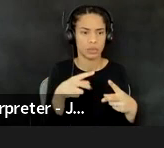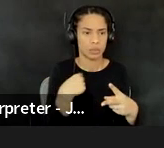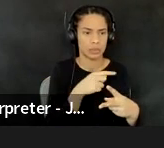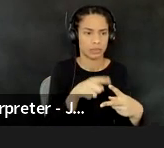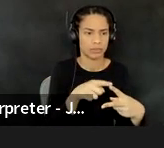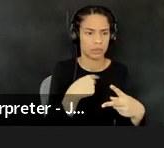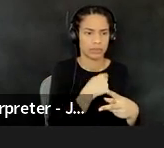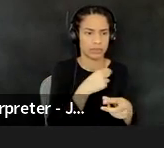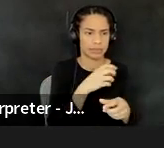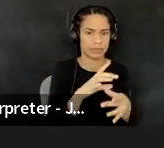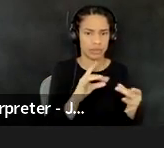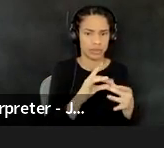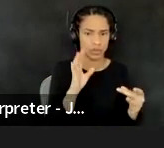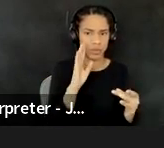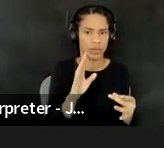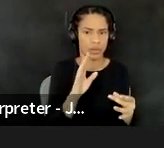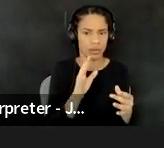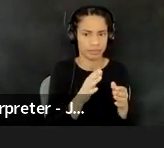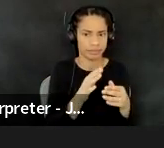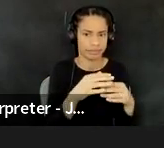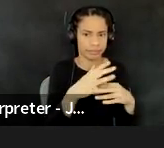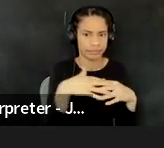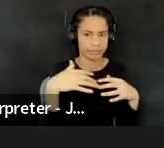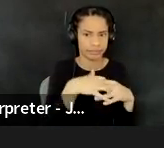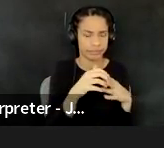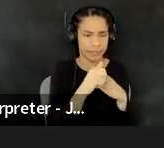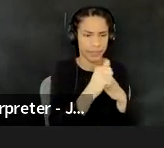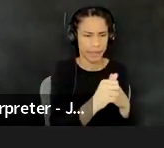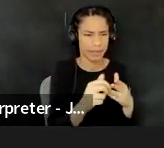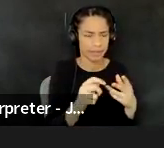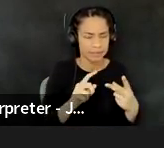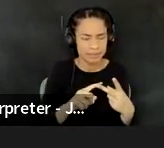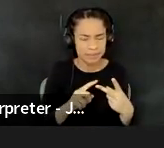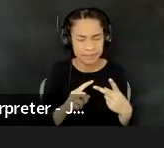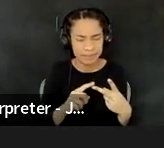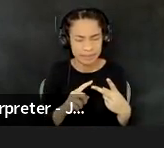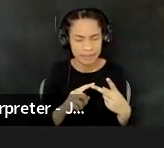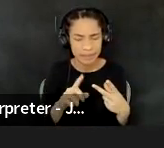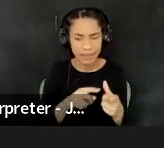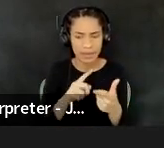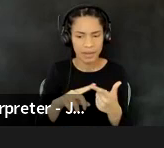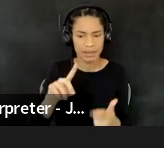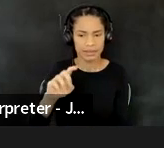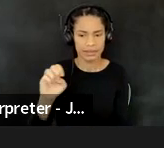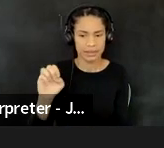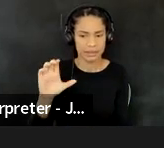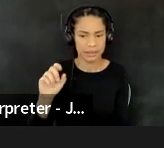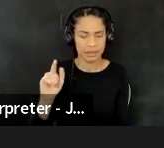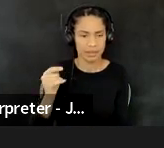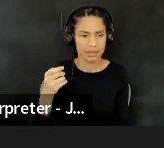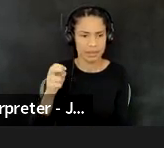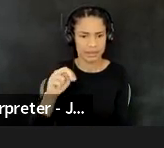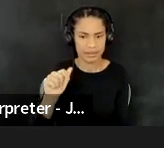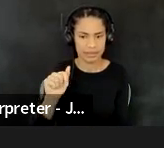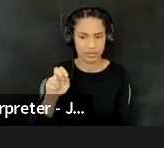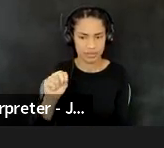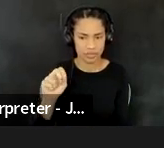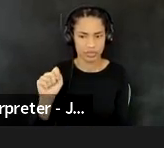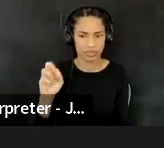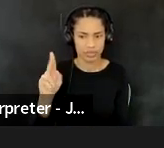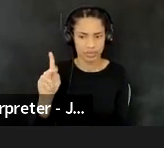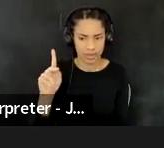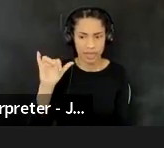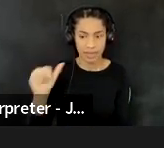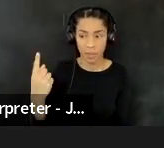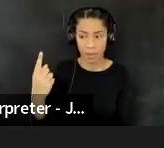Indigenous led, and we'll be speaking about later on, and the decolonization track. And then the decolonization track, or